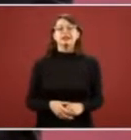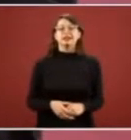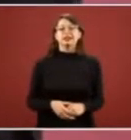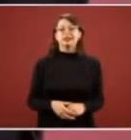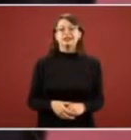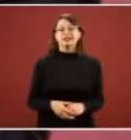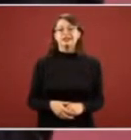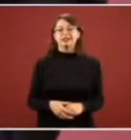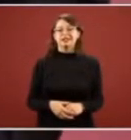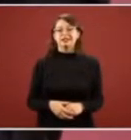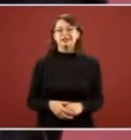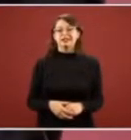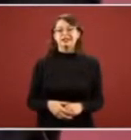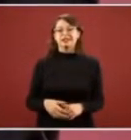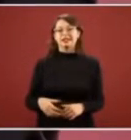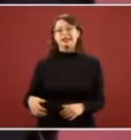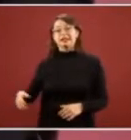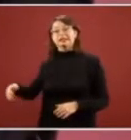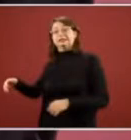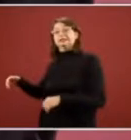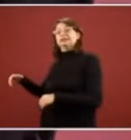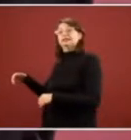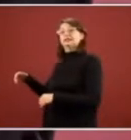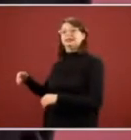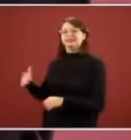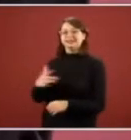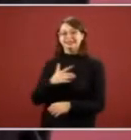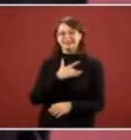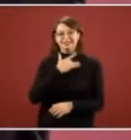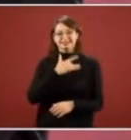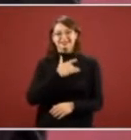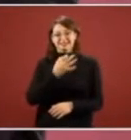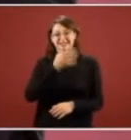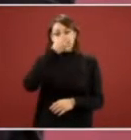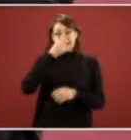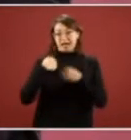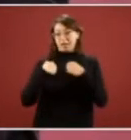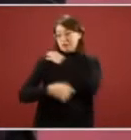a punto de que se lo llevara no and i felt like they were gonna pull it off